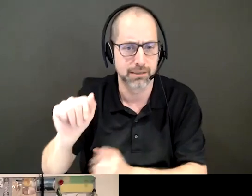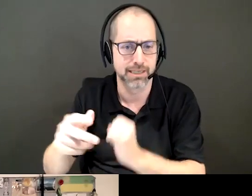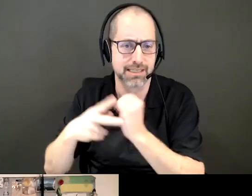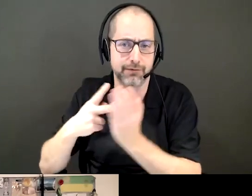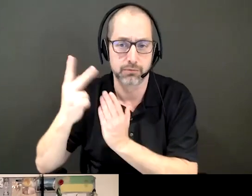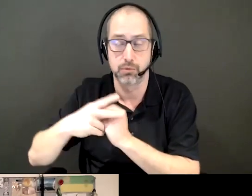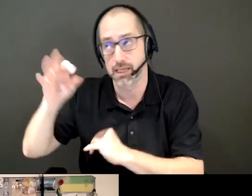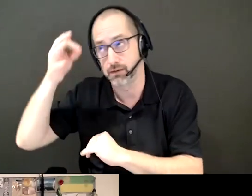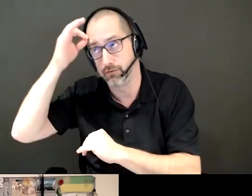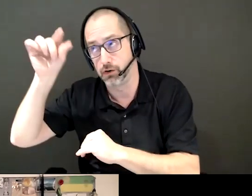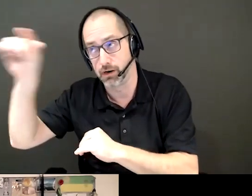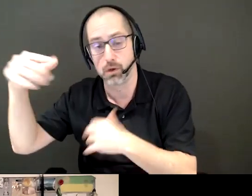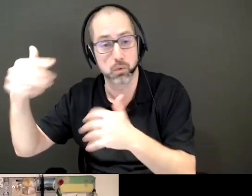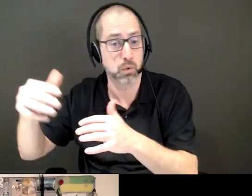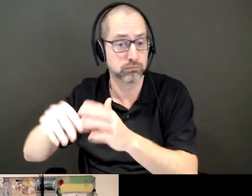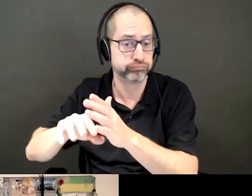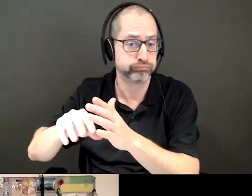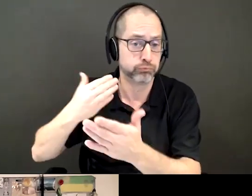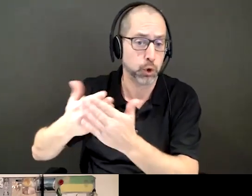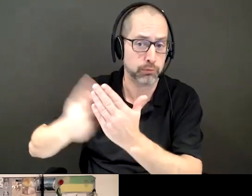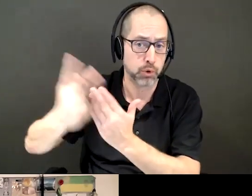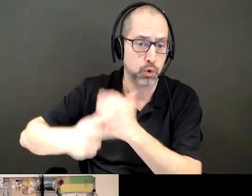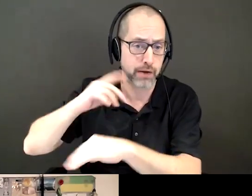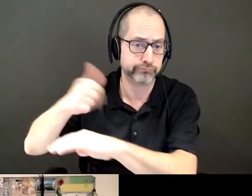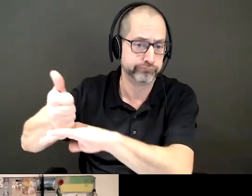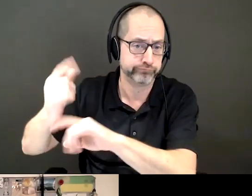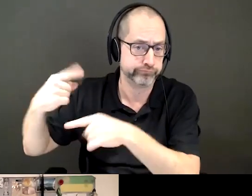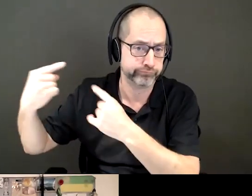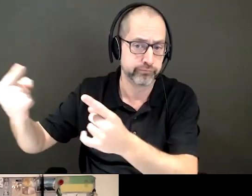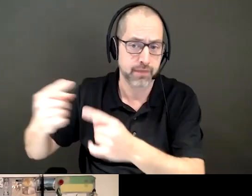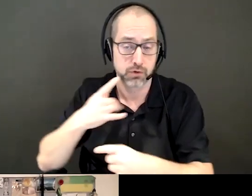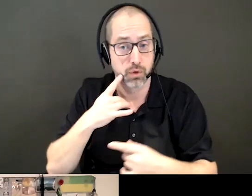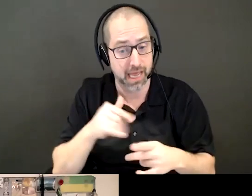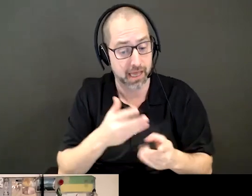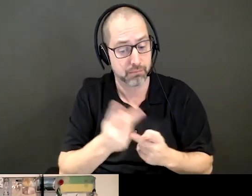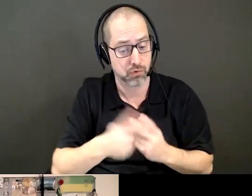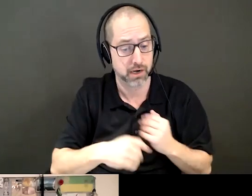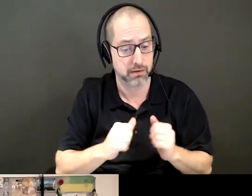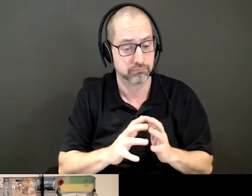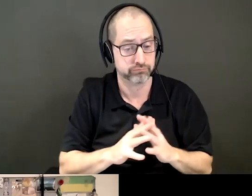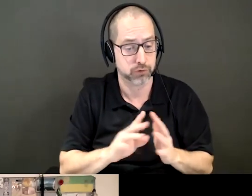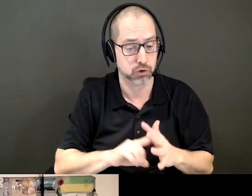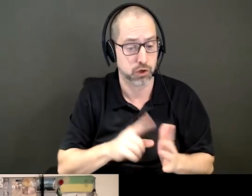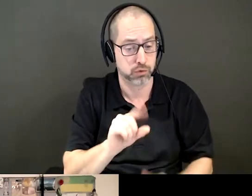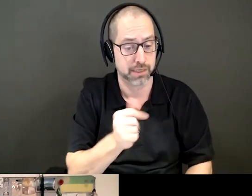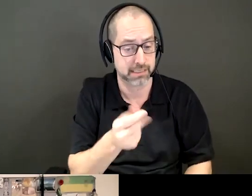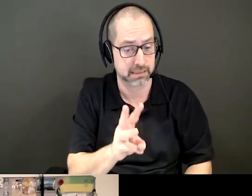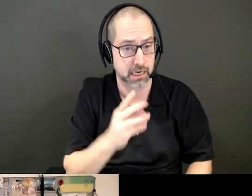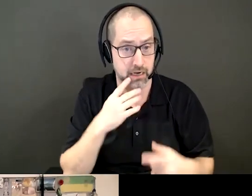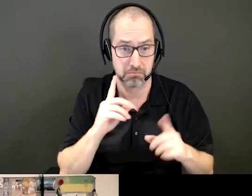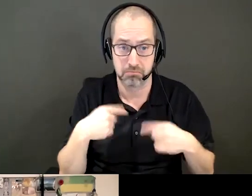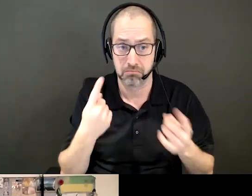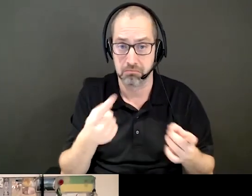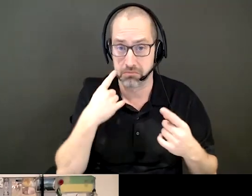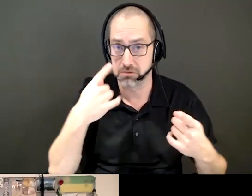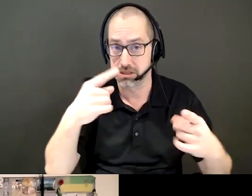programs that they've introduced over the years. We've been quite successful there. We started that program in 2016. And I think that